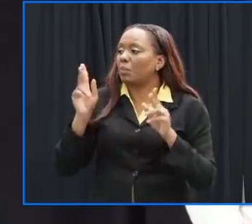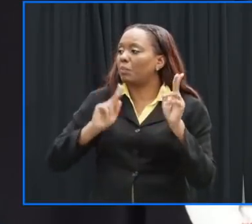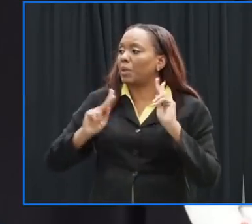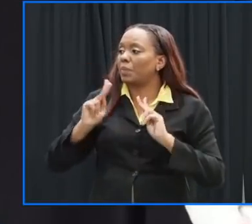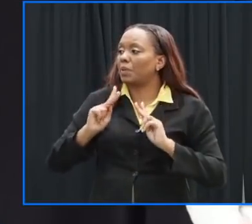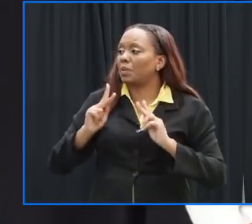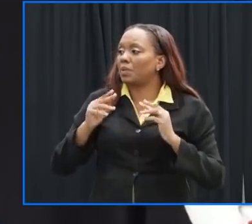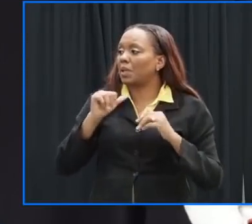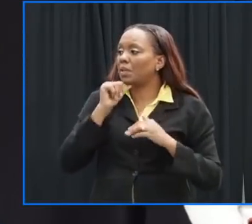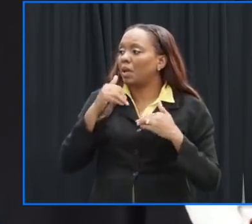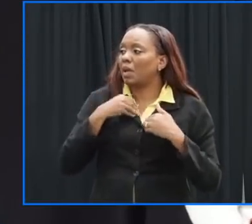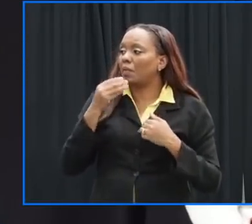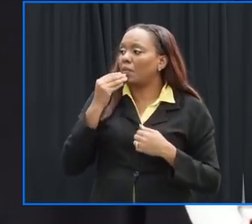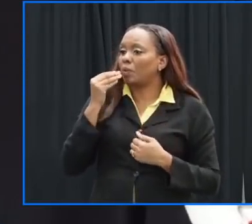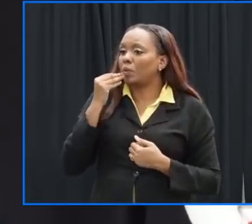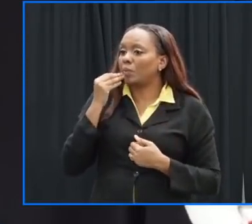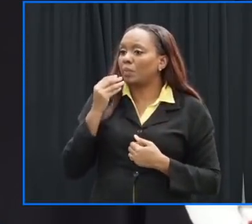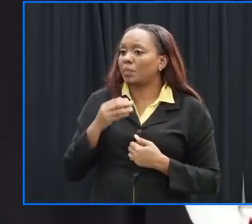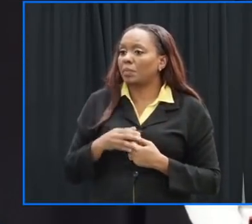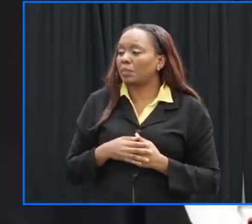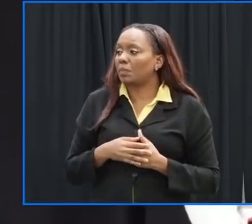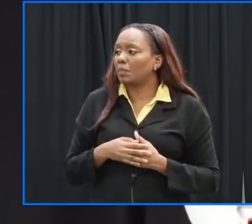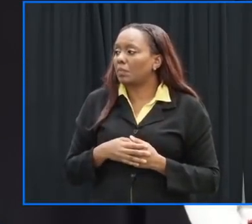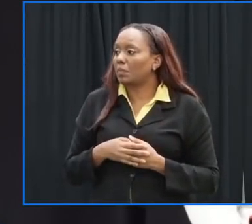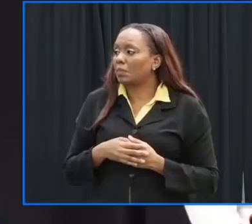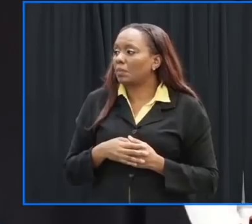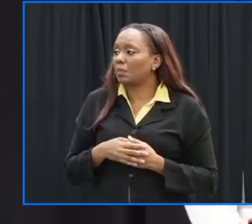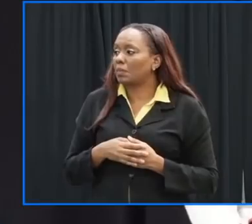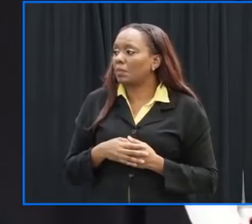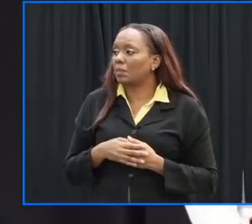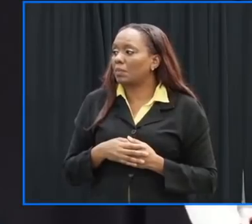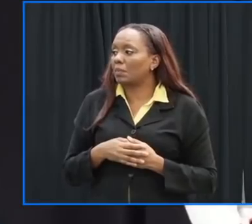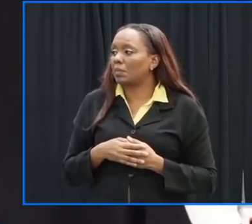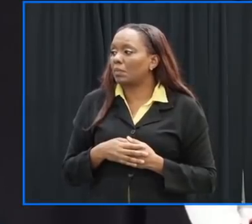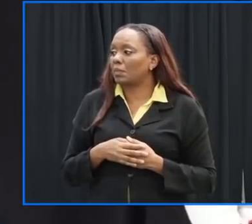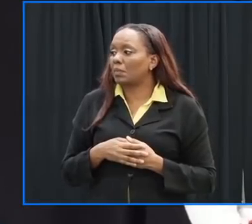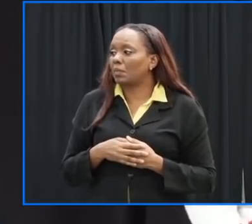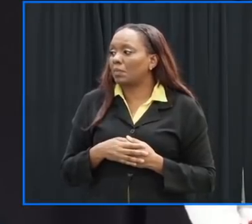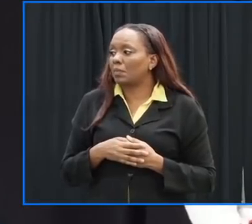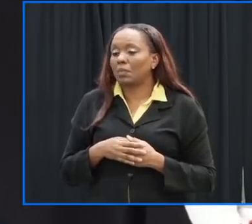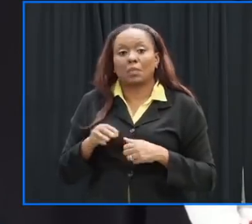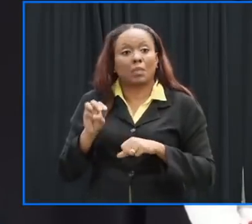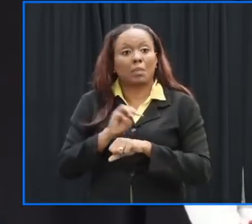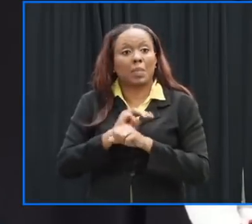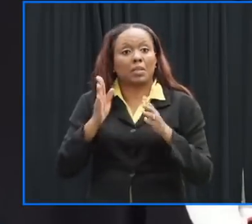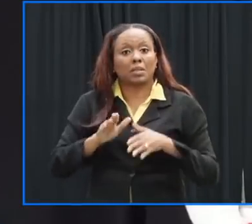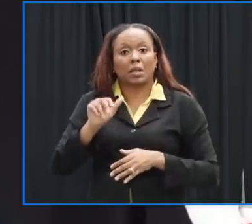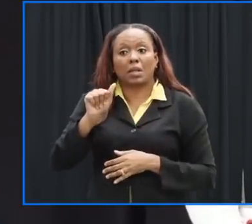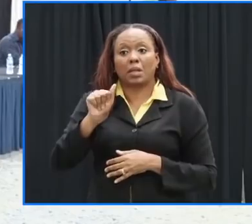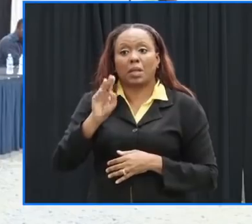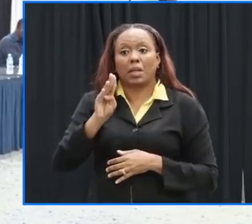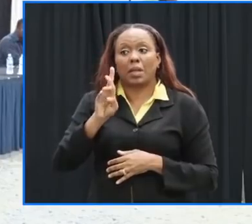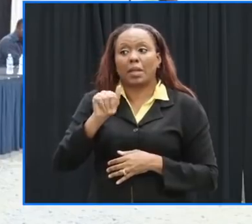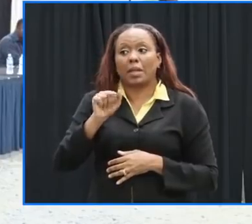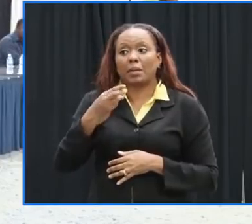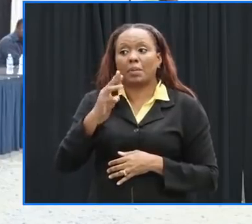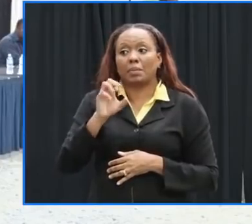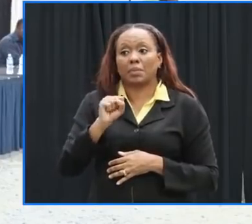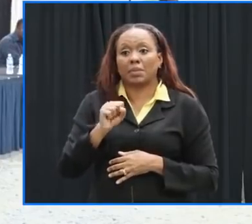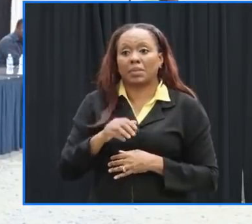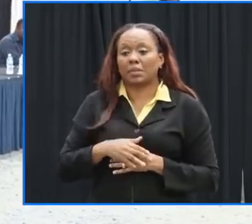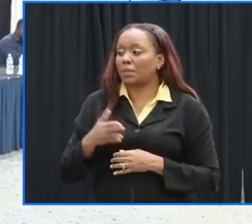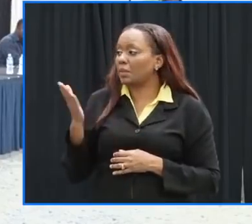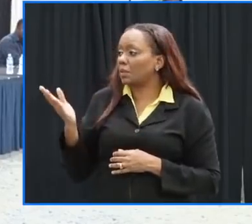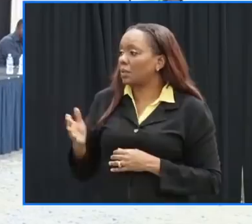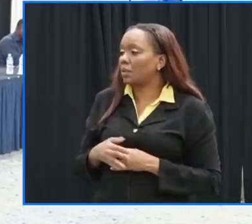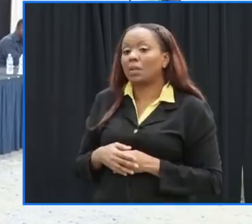provisions for the homeless okay and um i know that mr safari minister abrams you want to speak provision